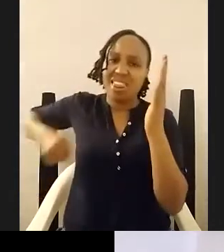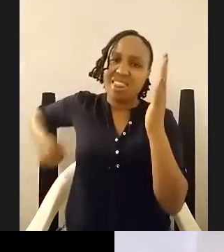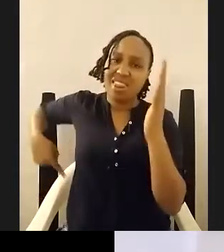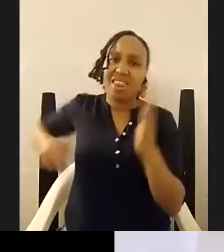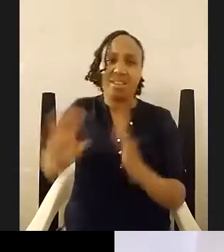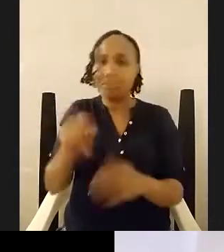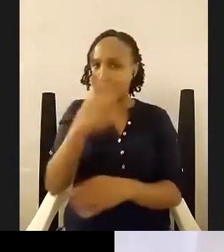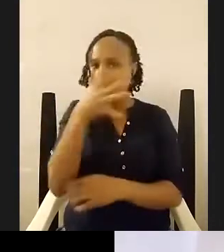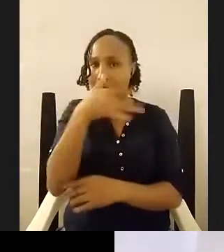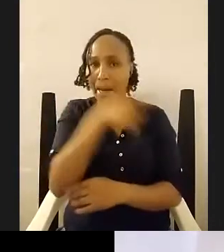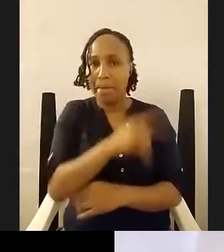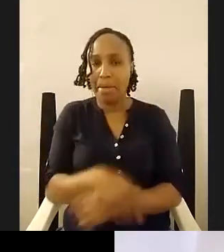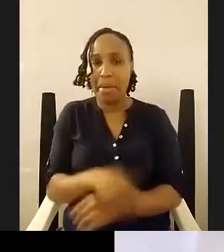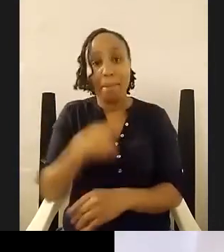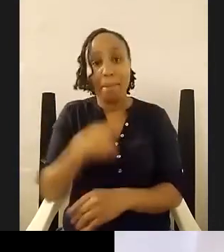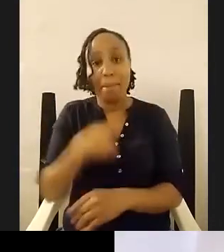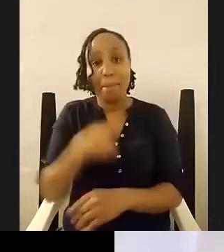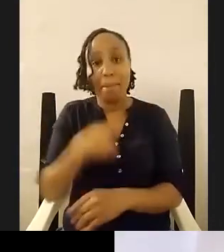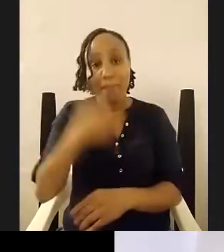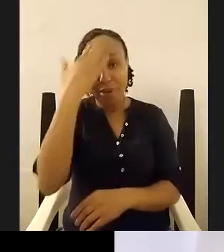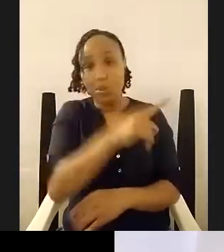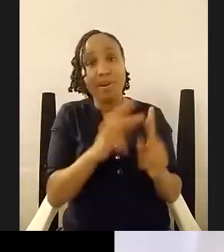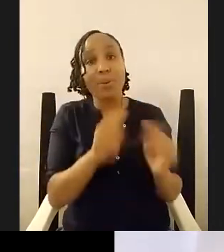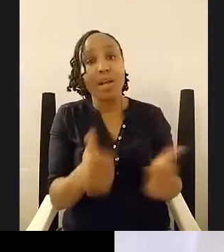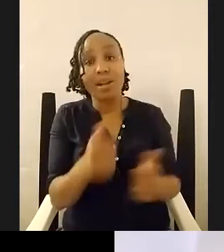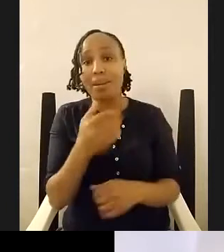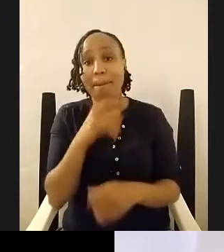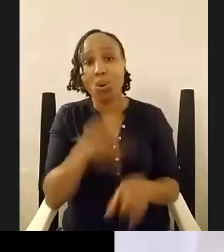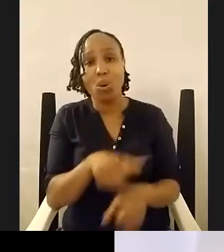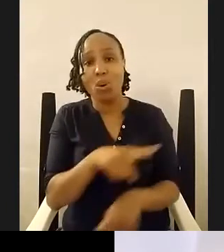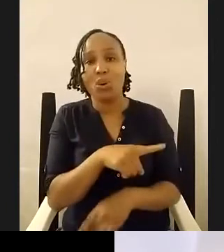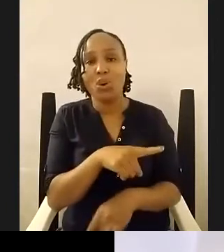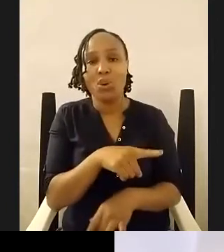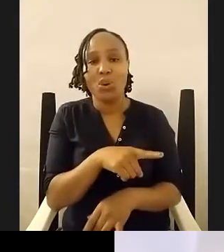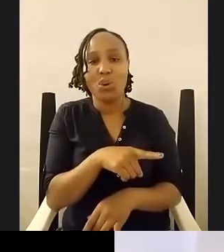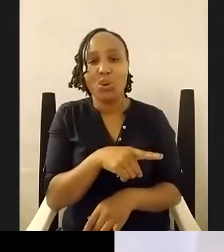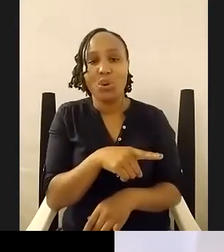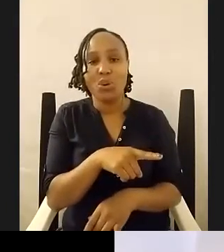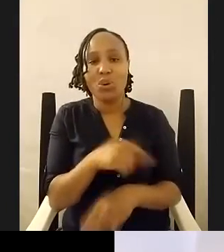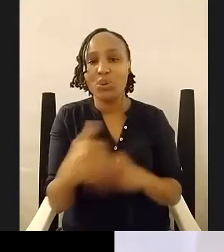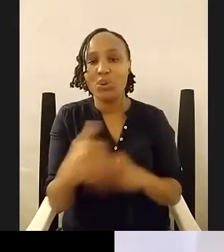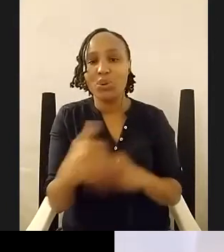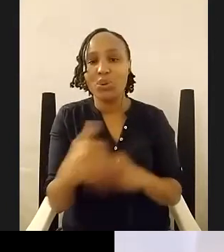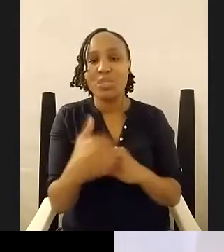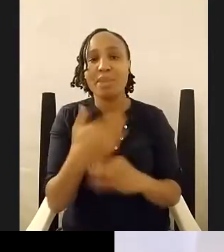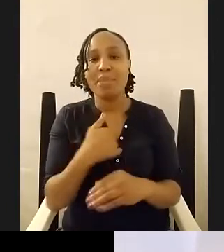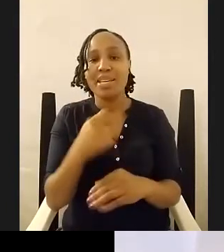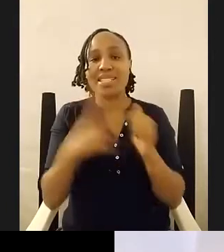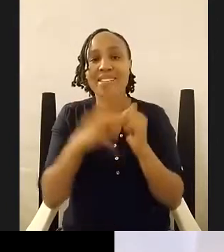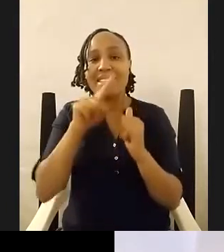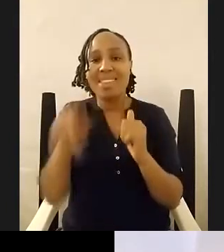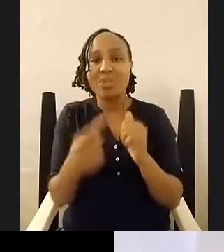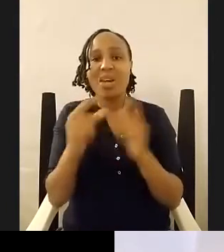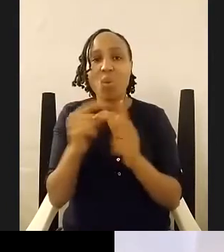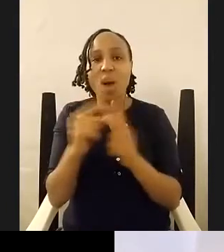bro you said you said a 7 000 short story written in the second person i will